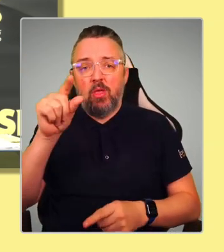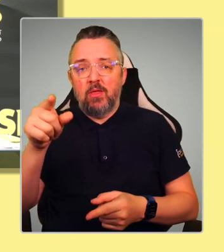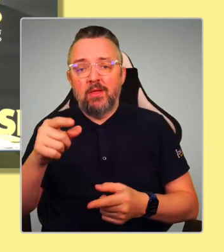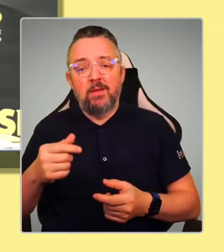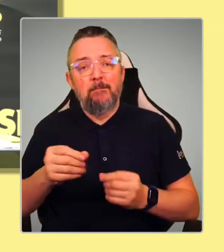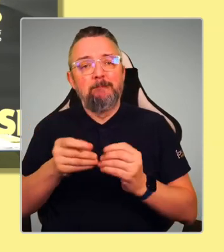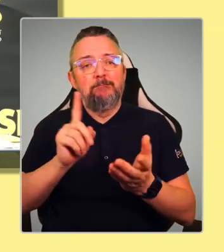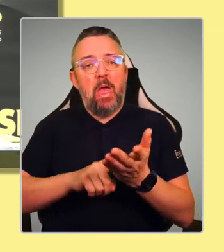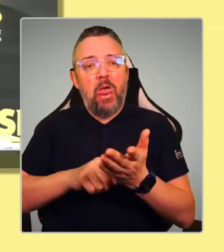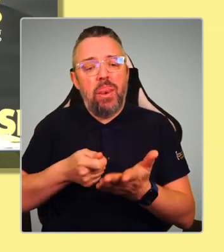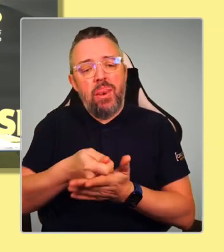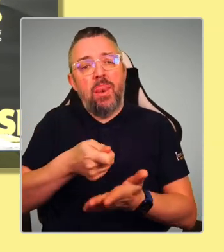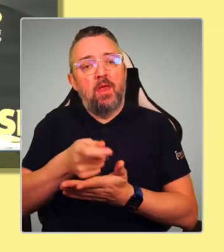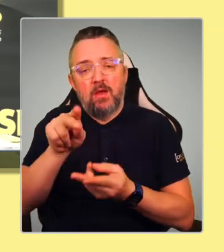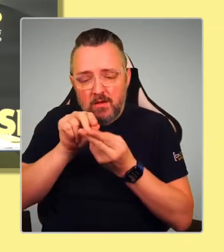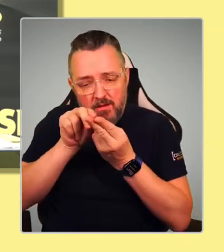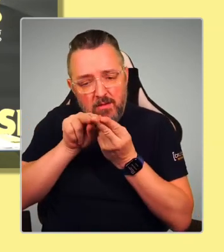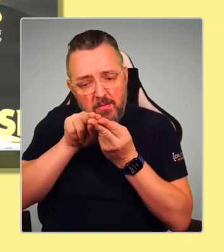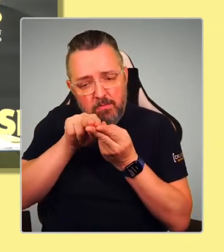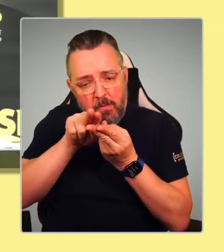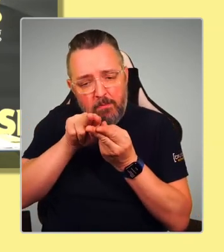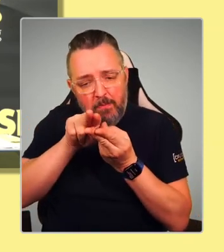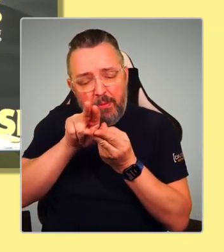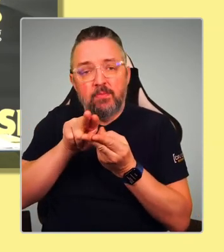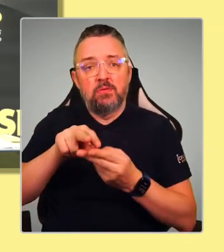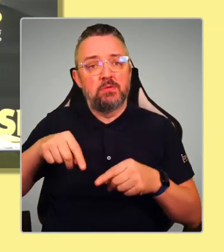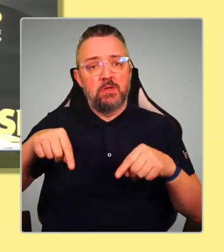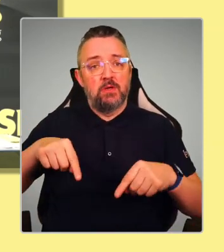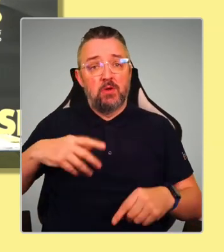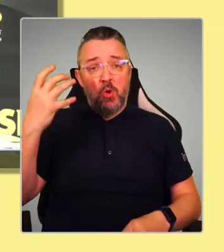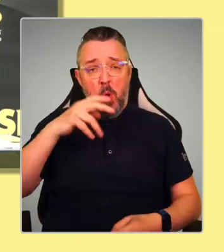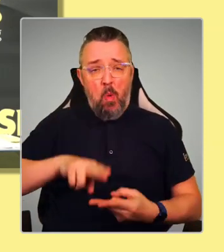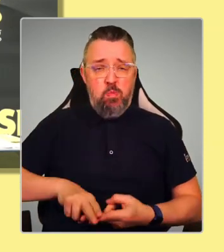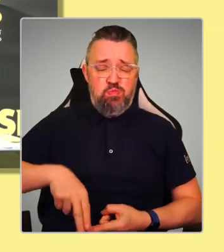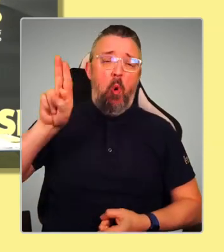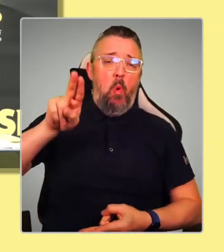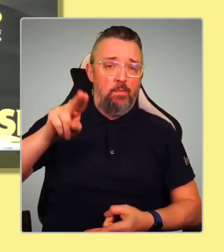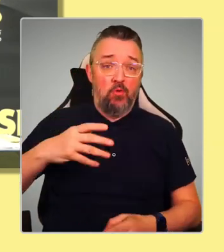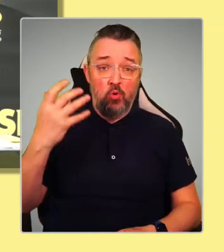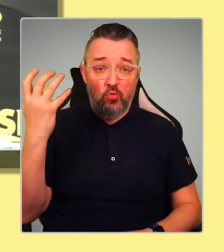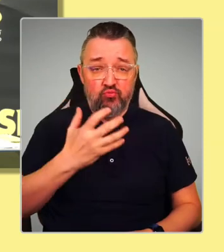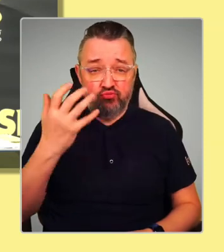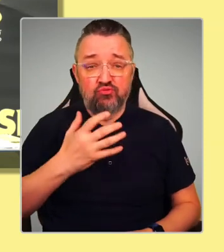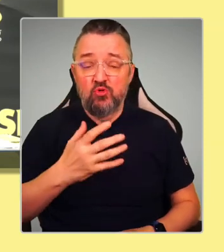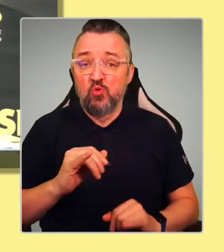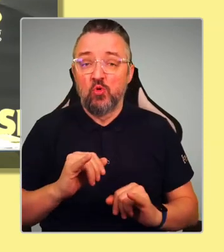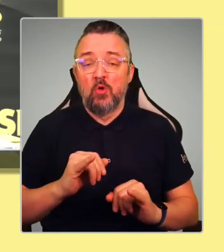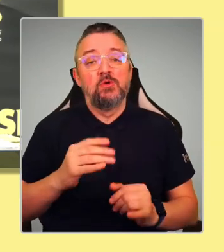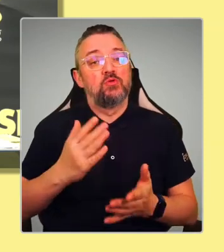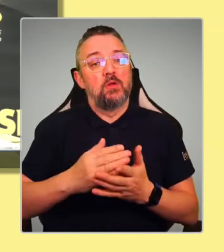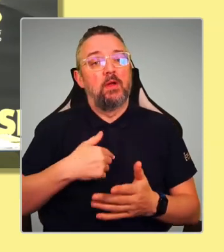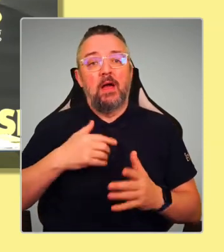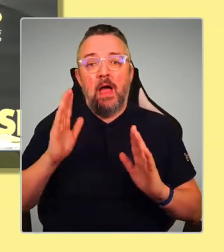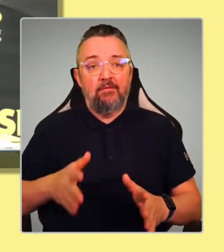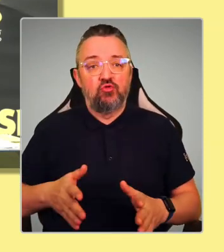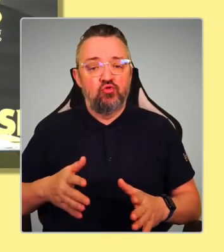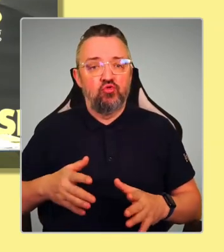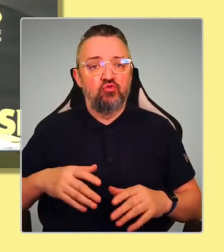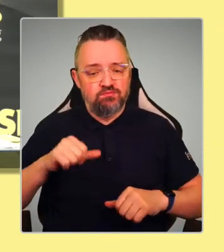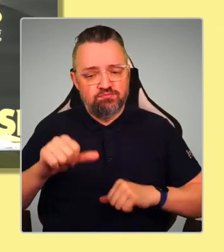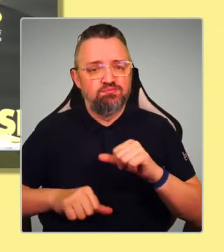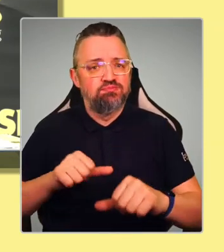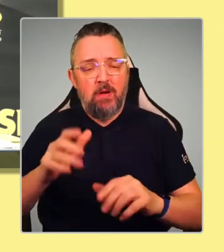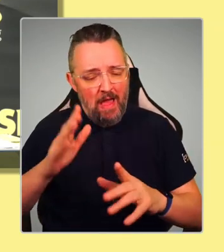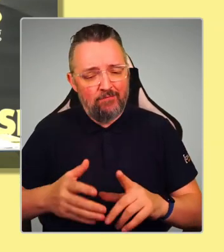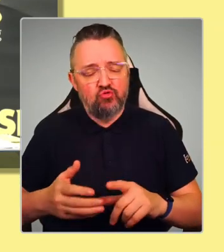So this is really unacceptable that people's bills are going up by hundreds of pounds a month. So we need to do something about that. And I think that the two things are